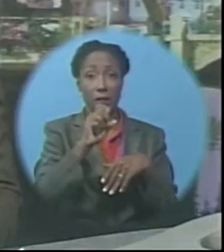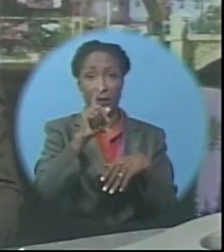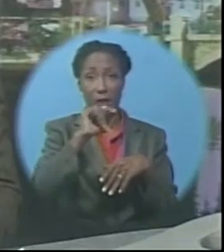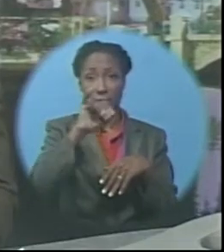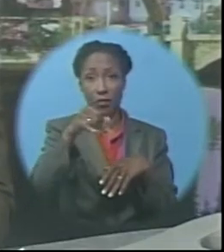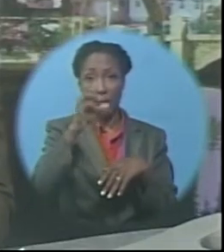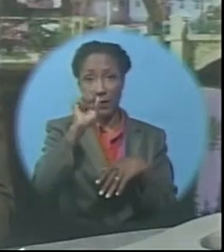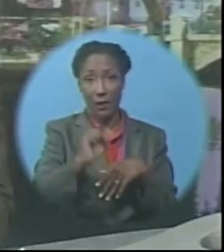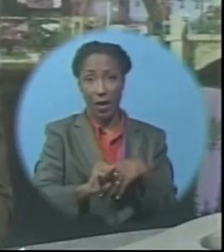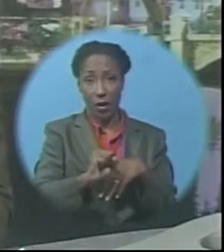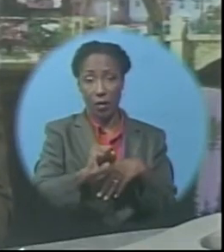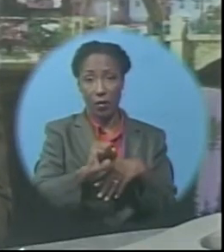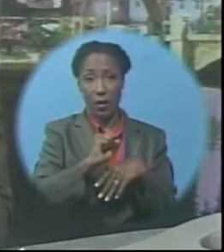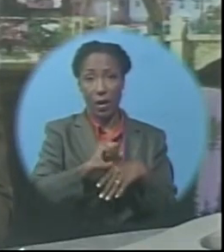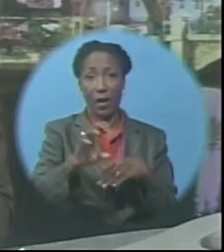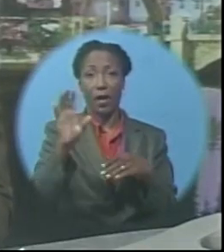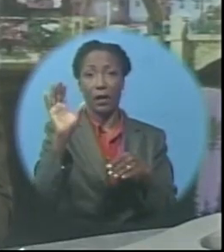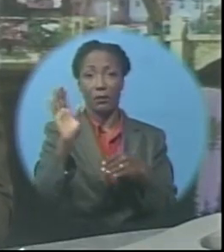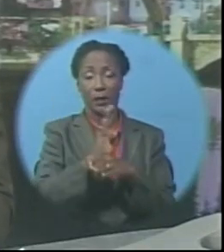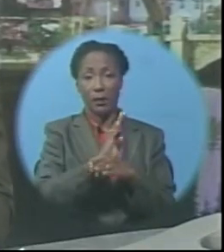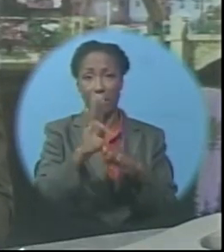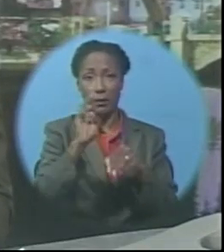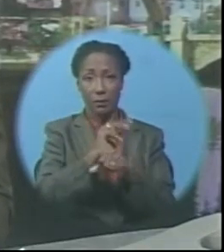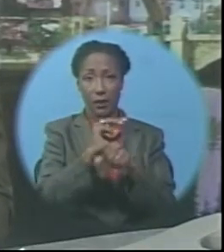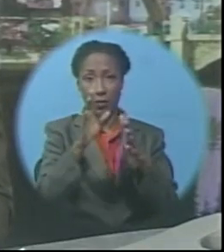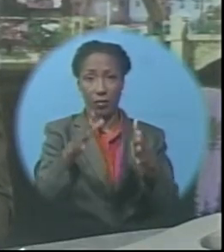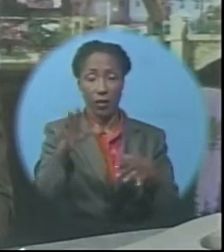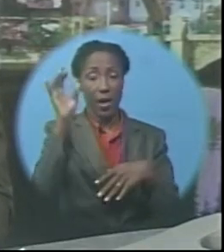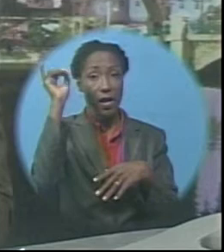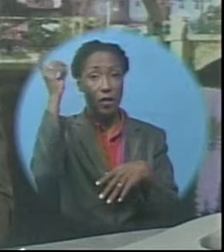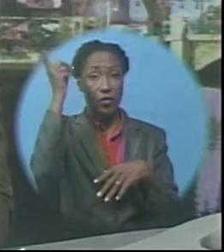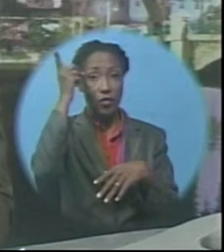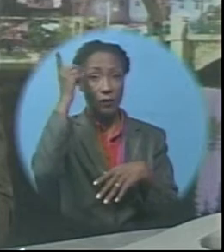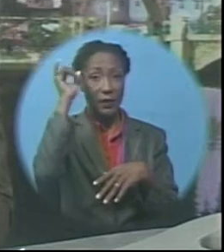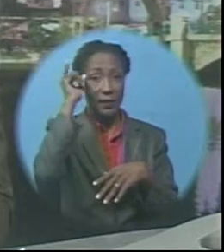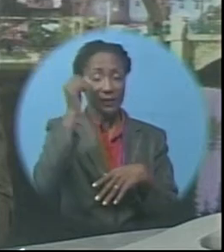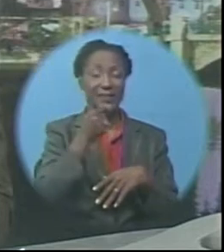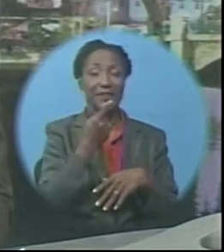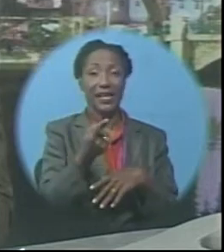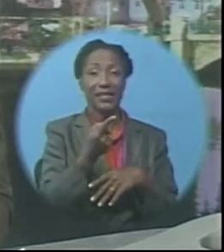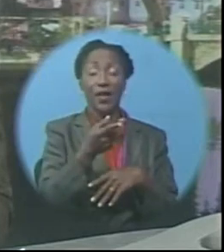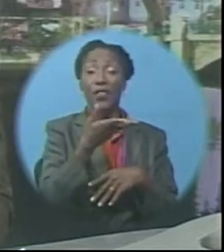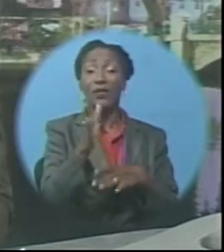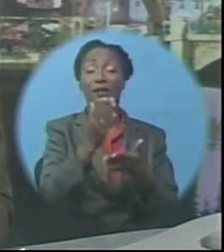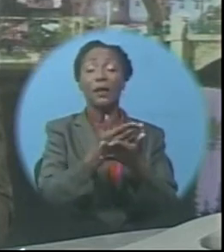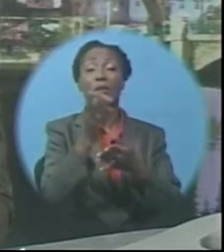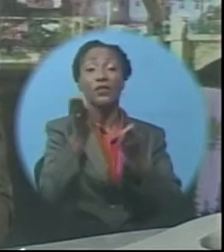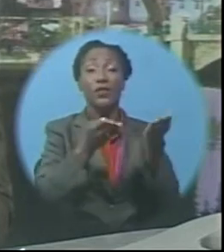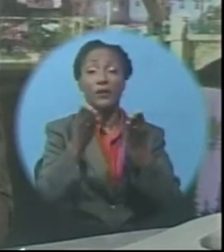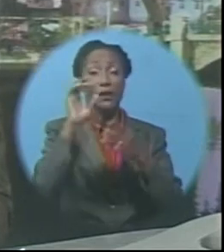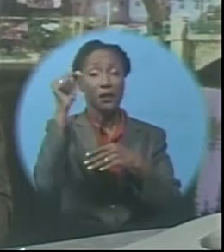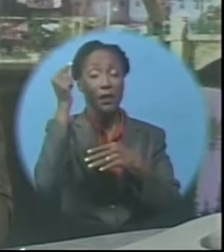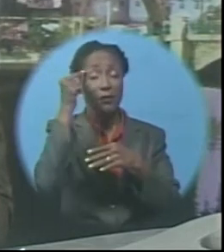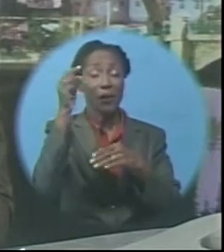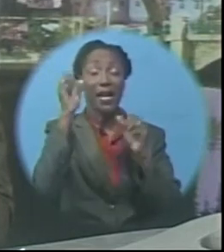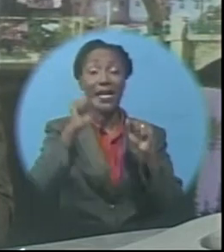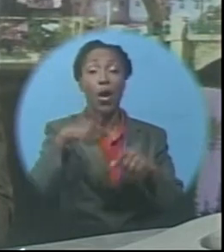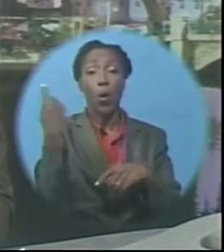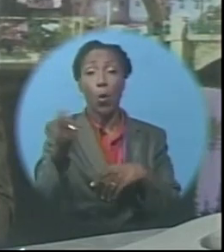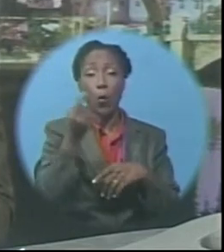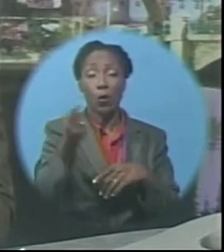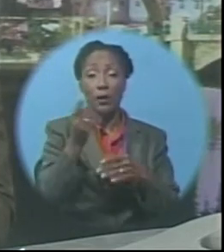Innes says the time has come to accept there are some services government can only continue to provide to the most